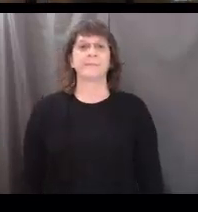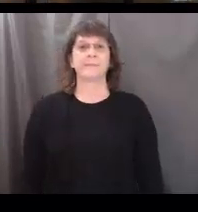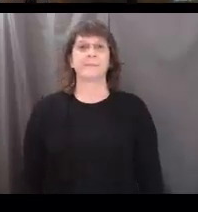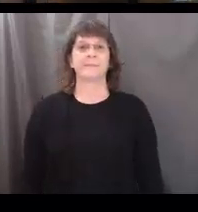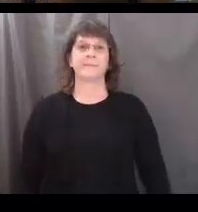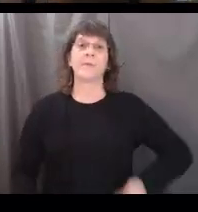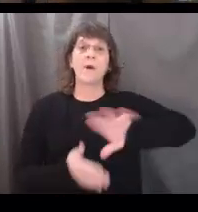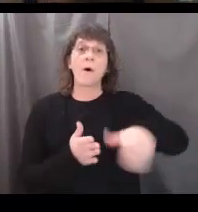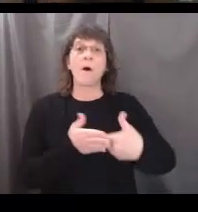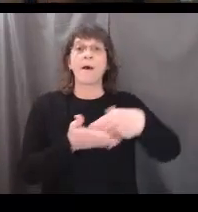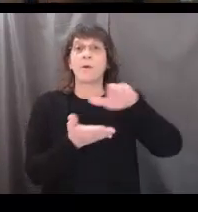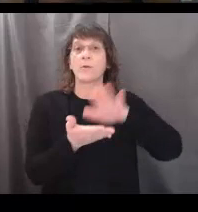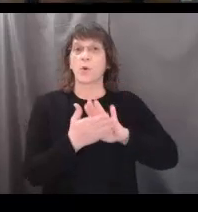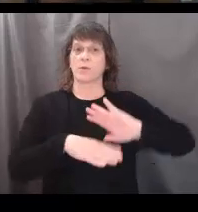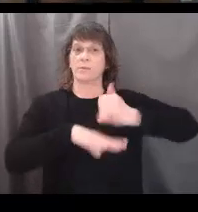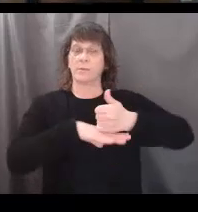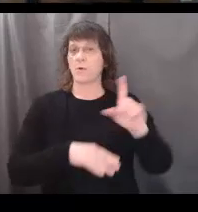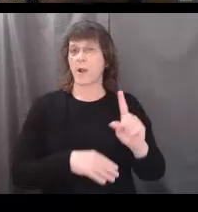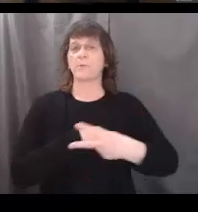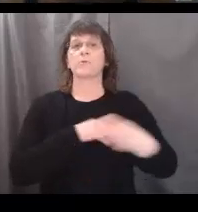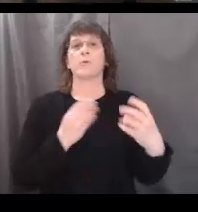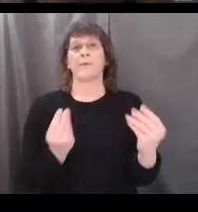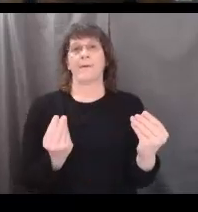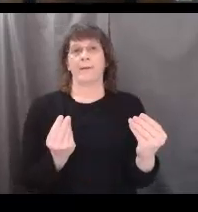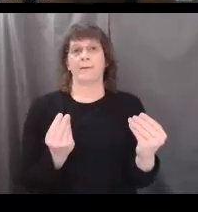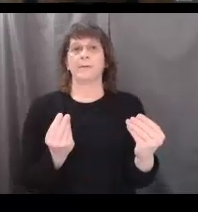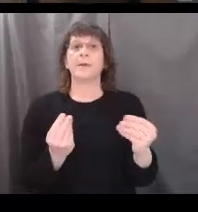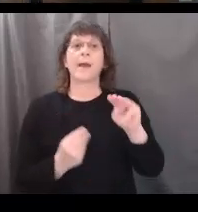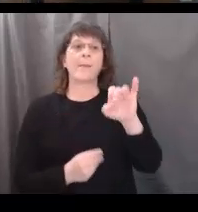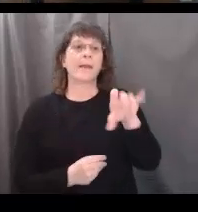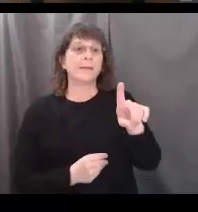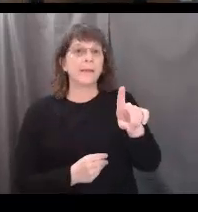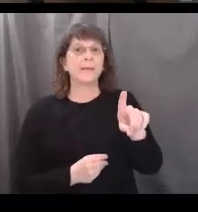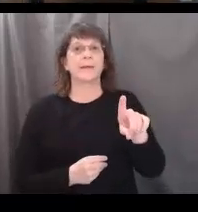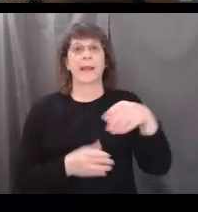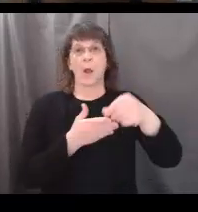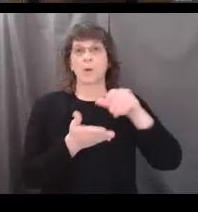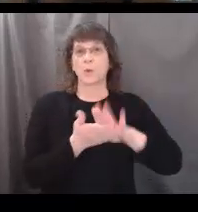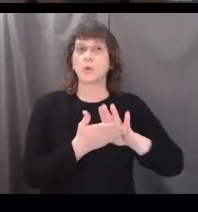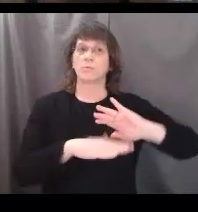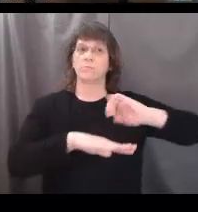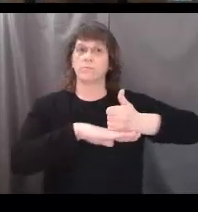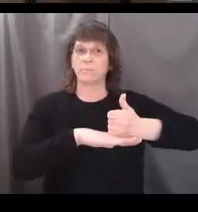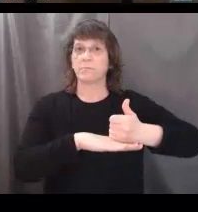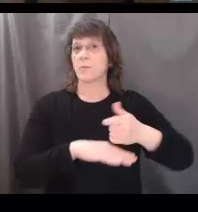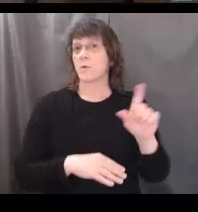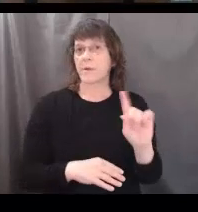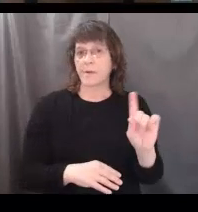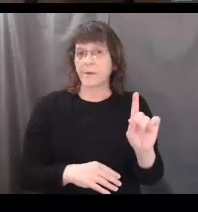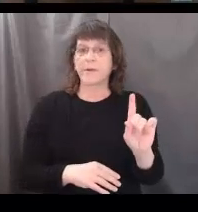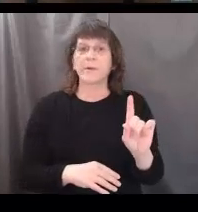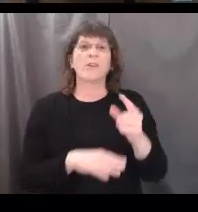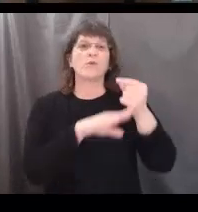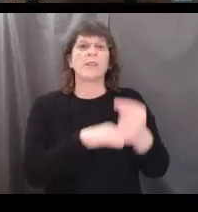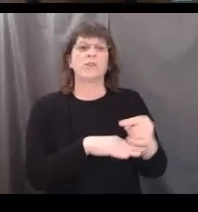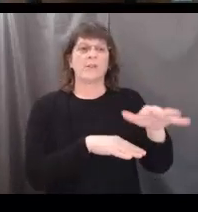All Outdoor School sites are on stolen land. The MESD and Outdoor School sites are located on the